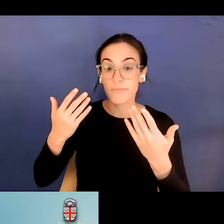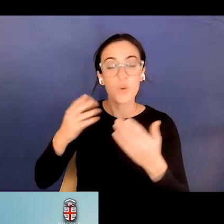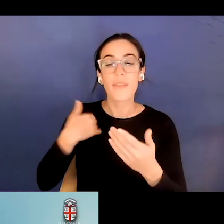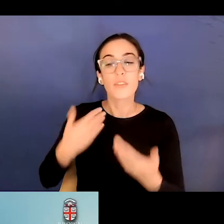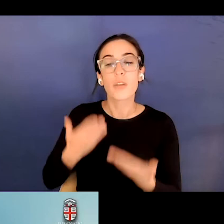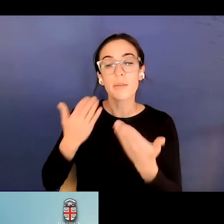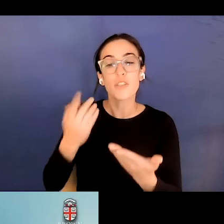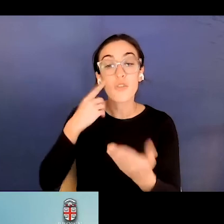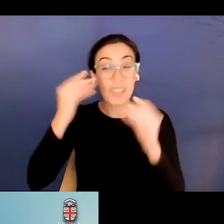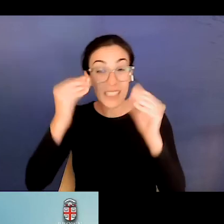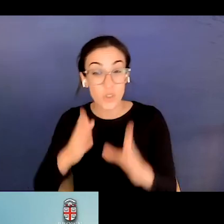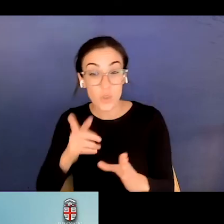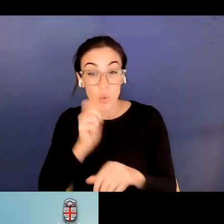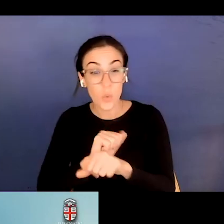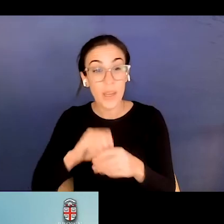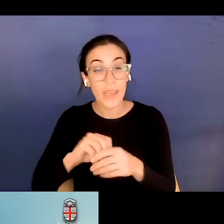Um,